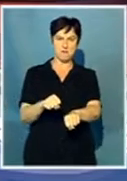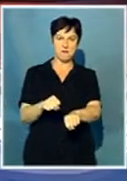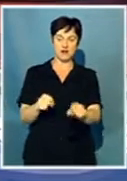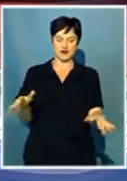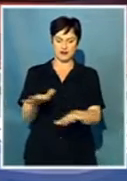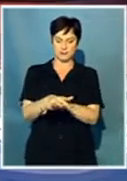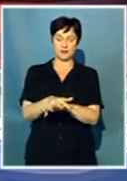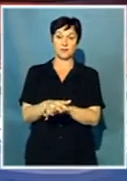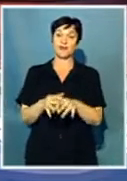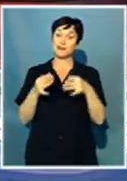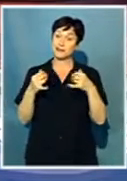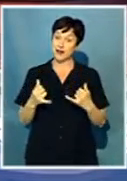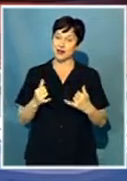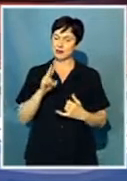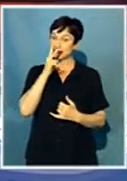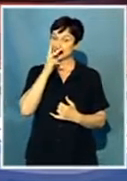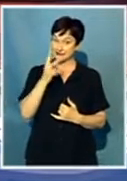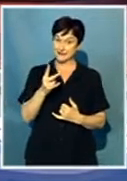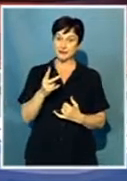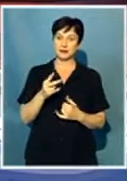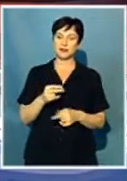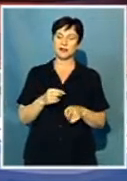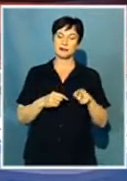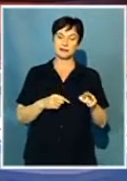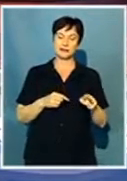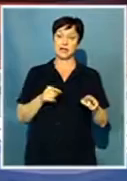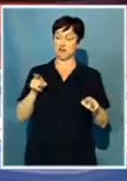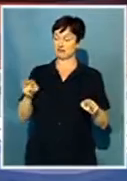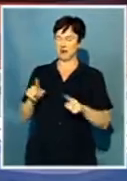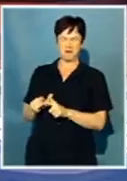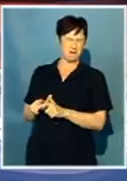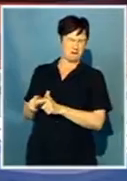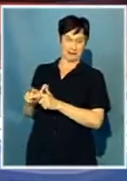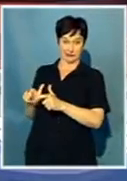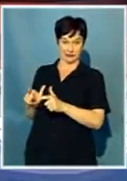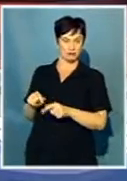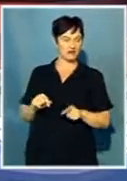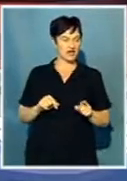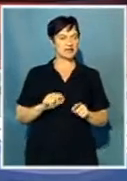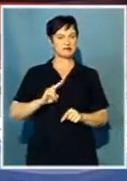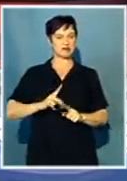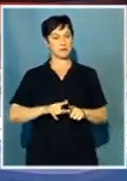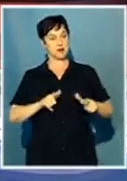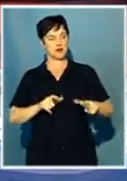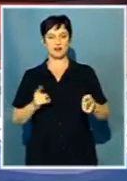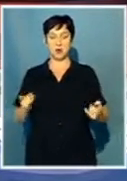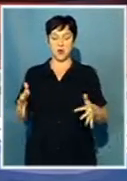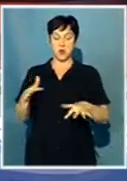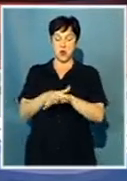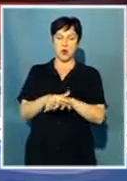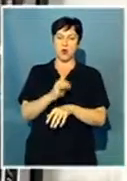of the deal that sees the largest and second largest brewers become one company was not universally welcomed.